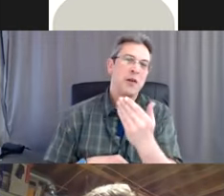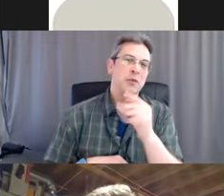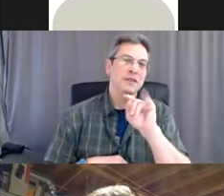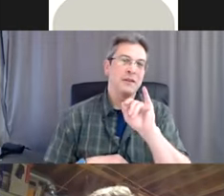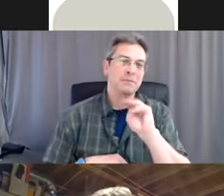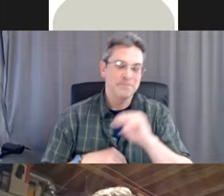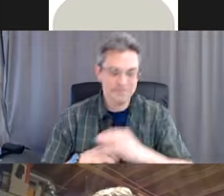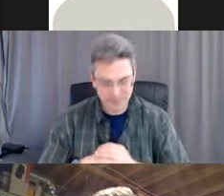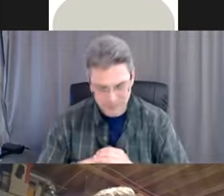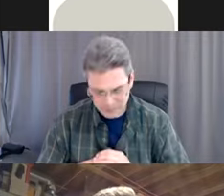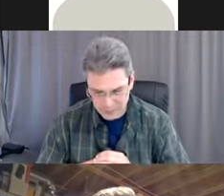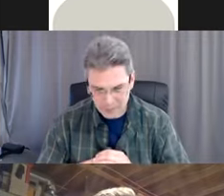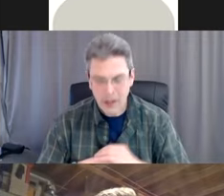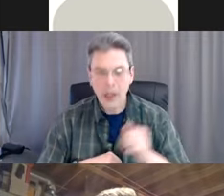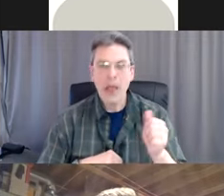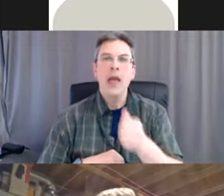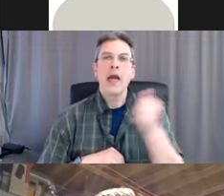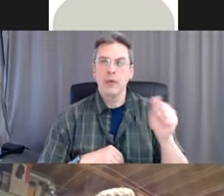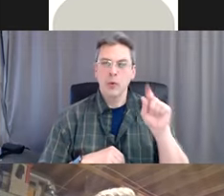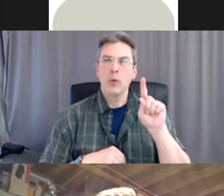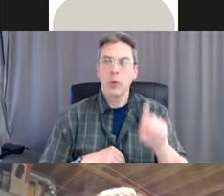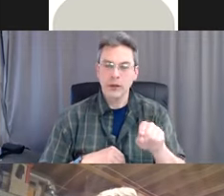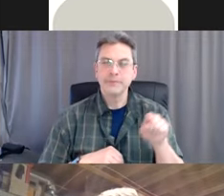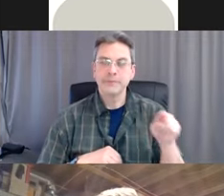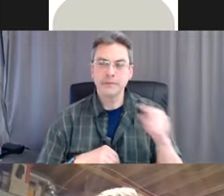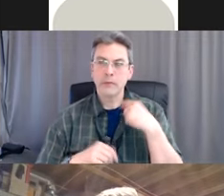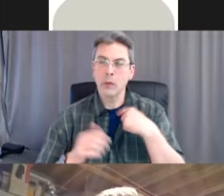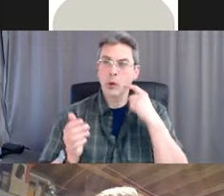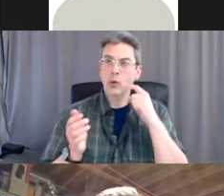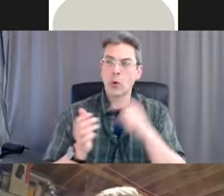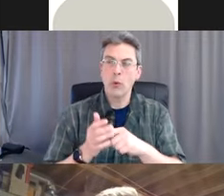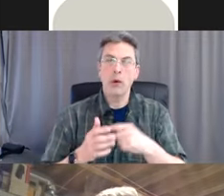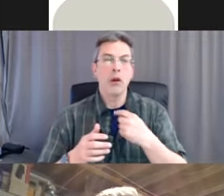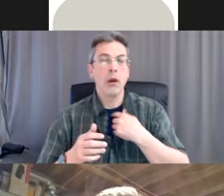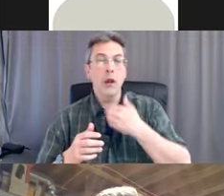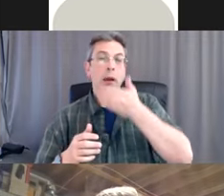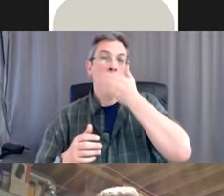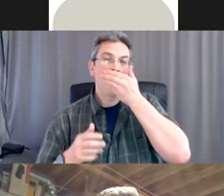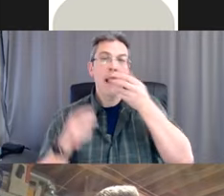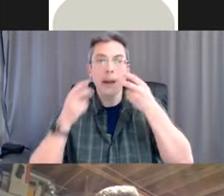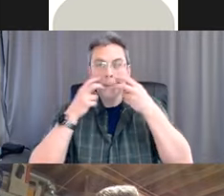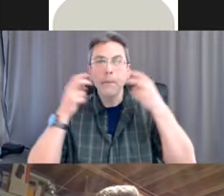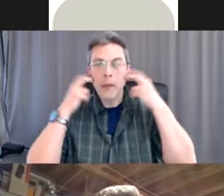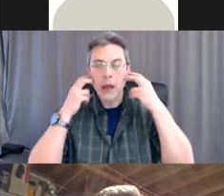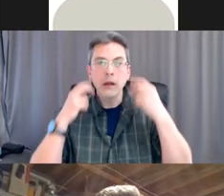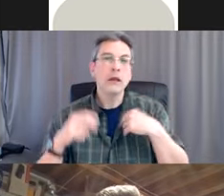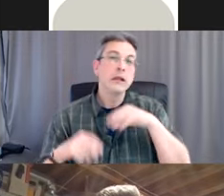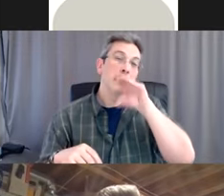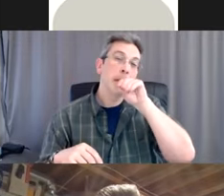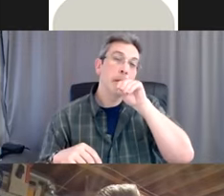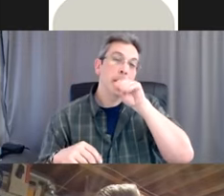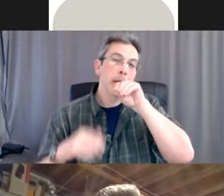Someone writes, I often find that my masks are coming down when I speak. Is there a way to avoid this?